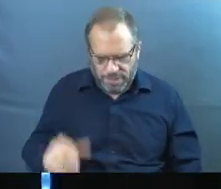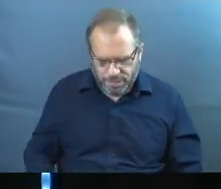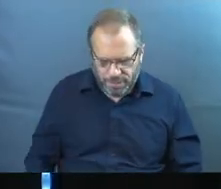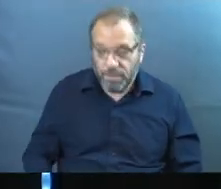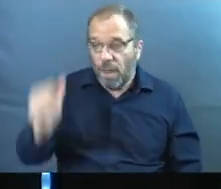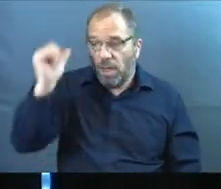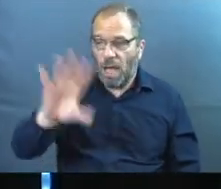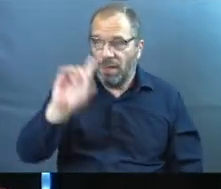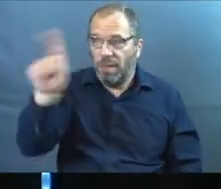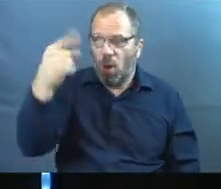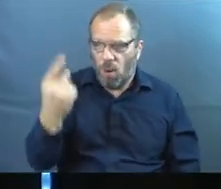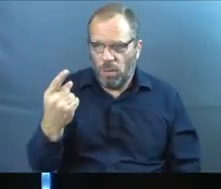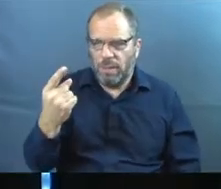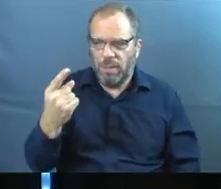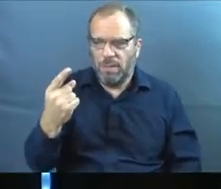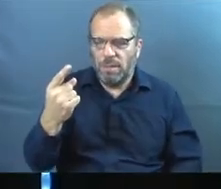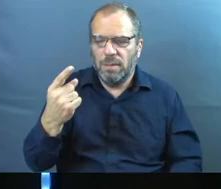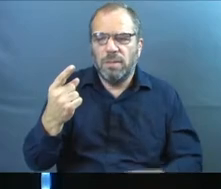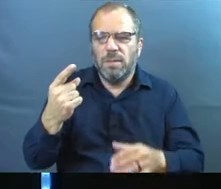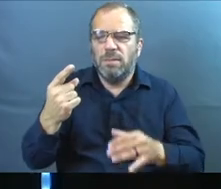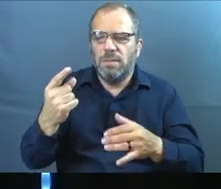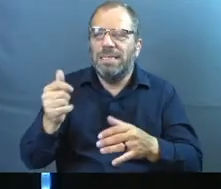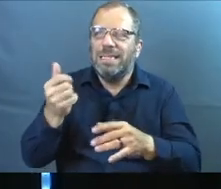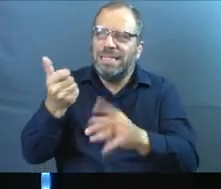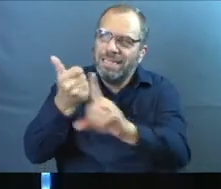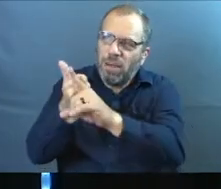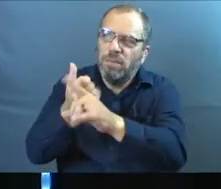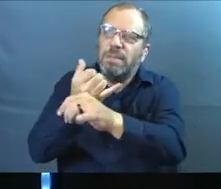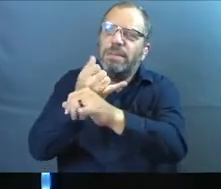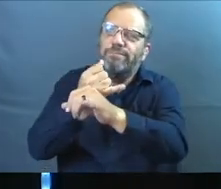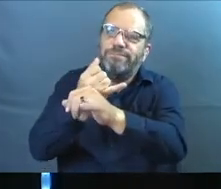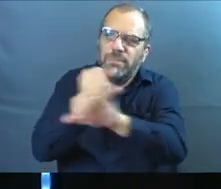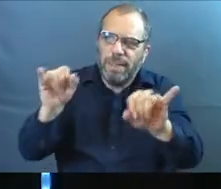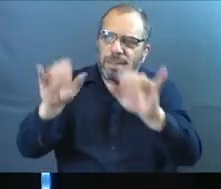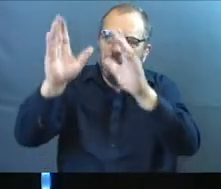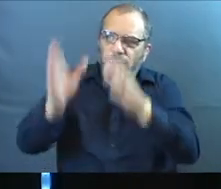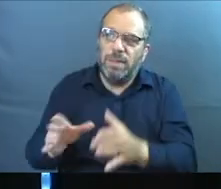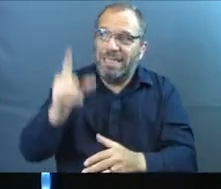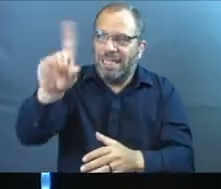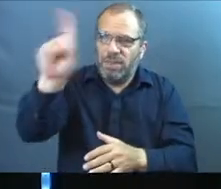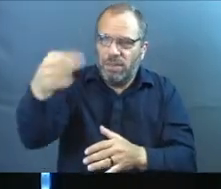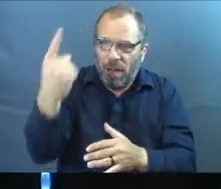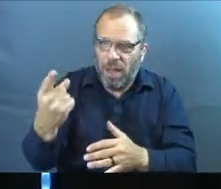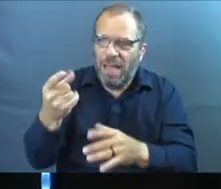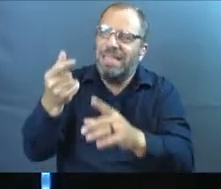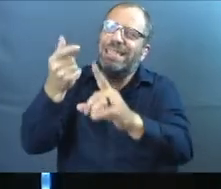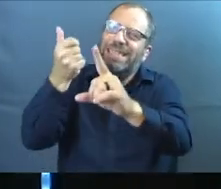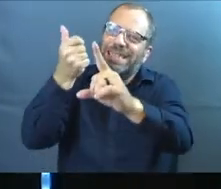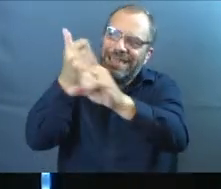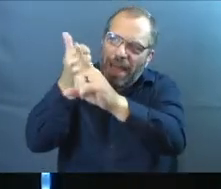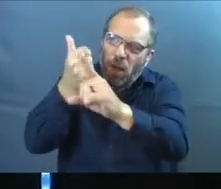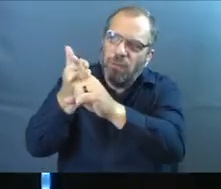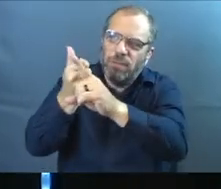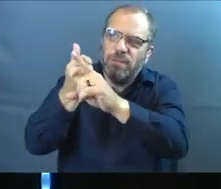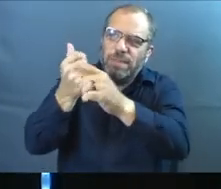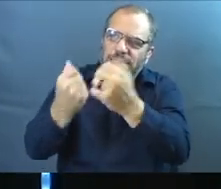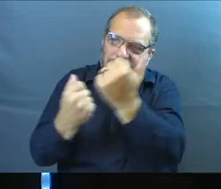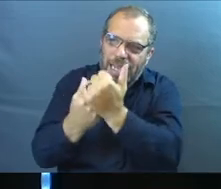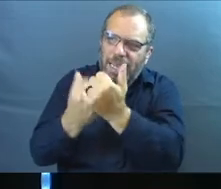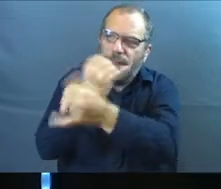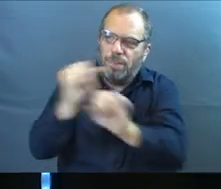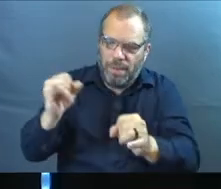said this. said, God is the only, and I'll have a slide, God is the only self-sustaining being. Did hear that? God is the only self-sustaining being.